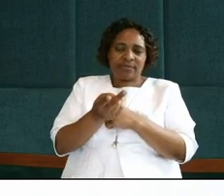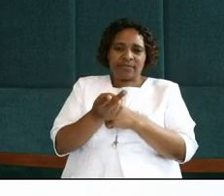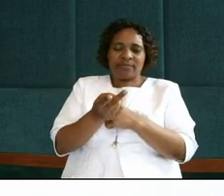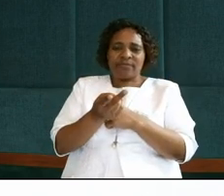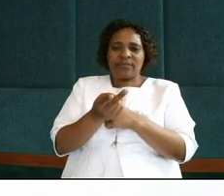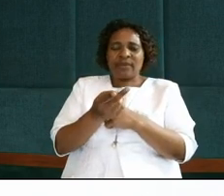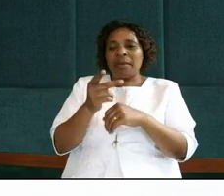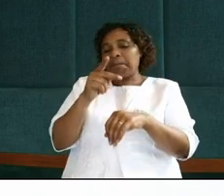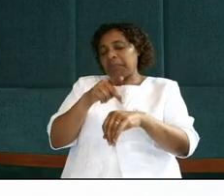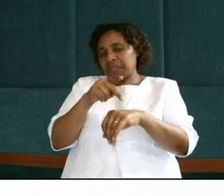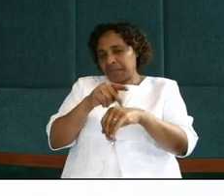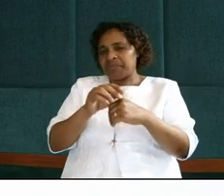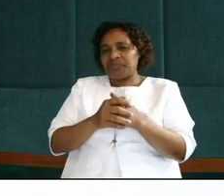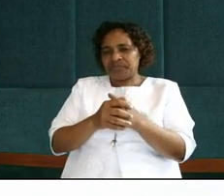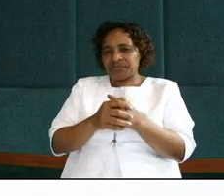people